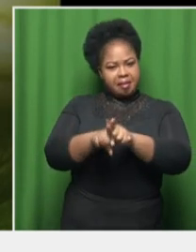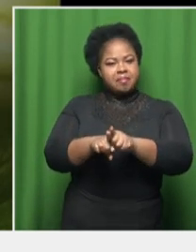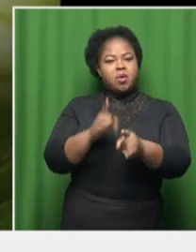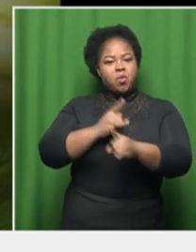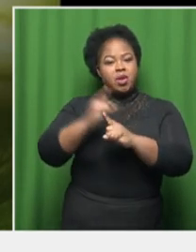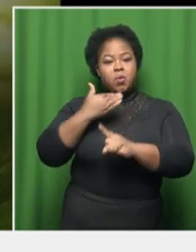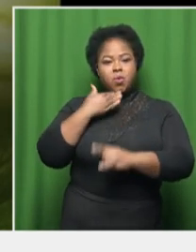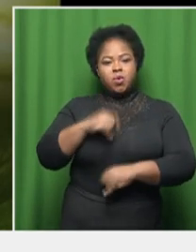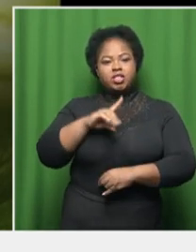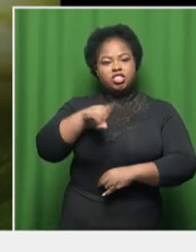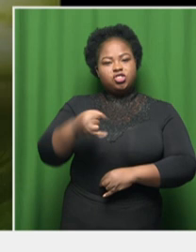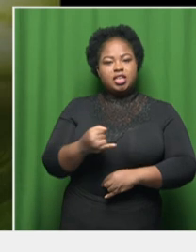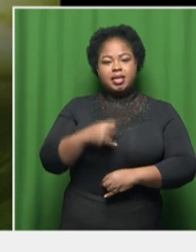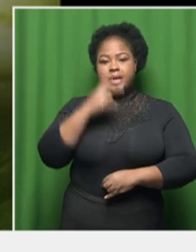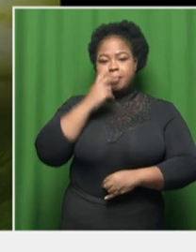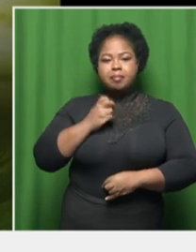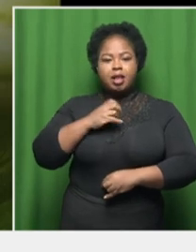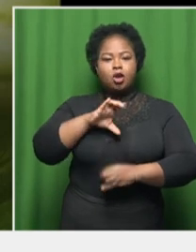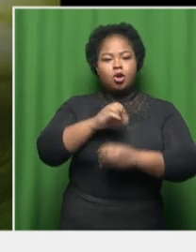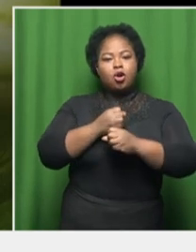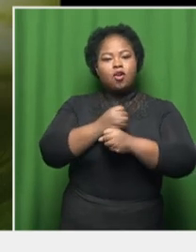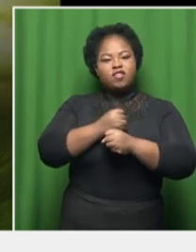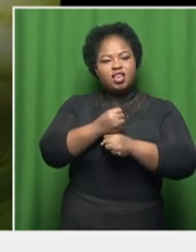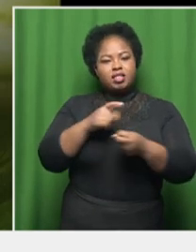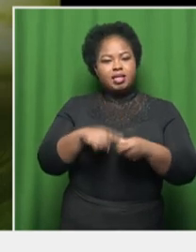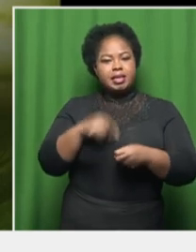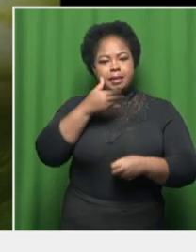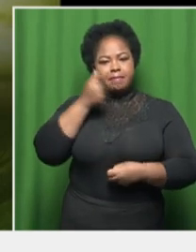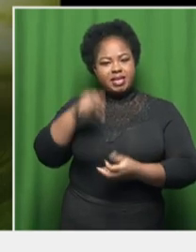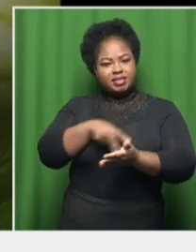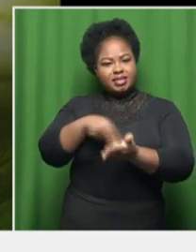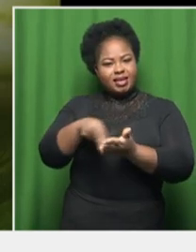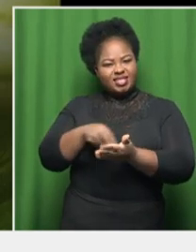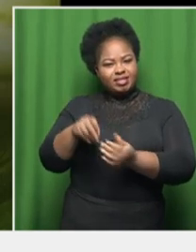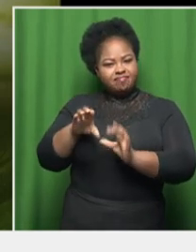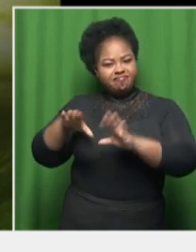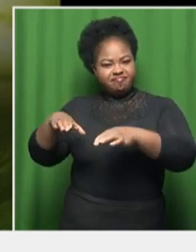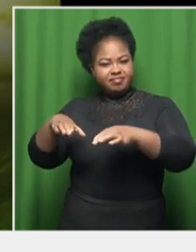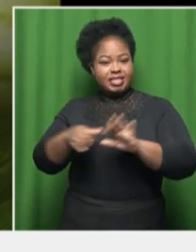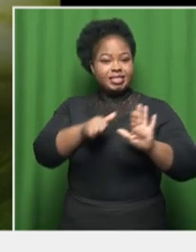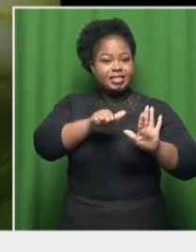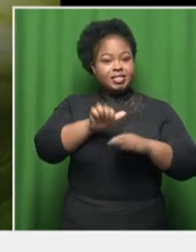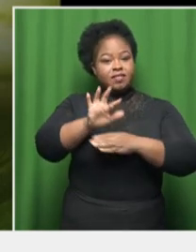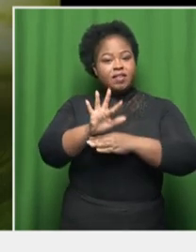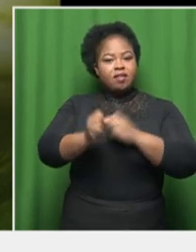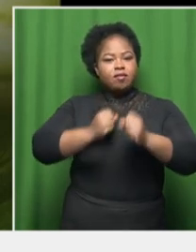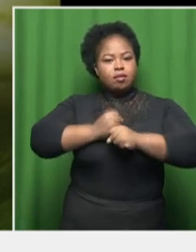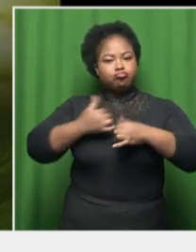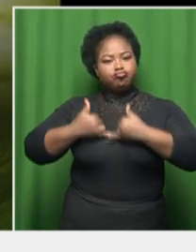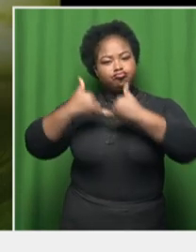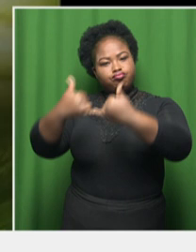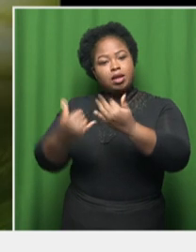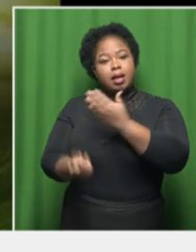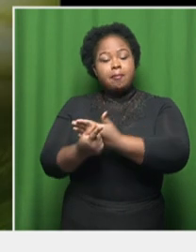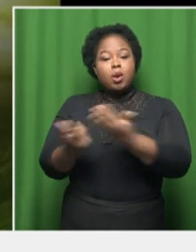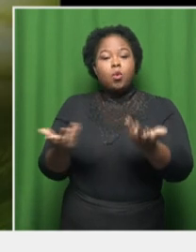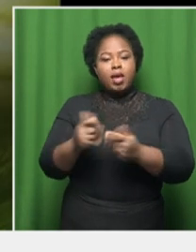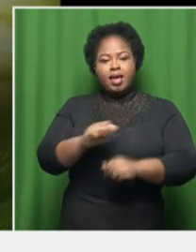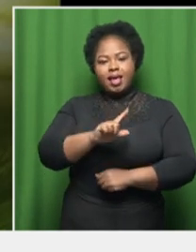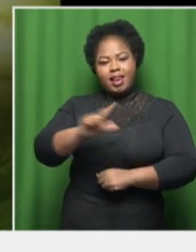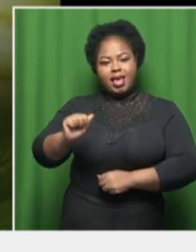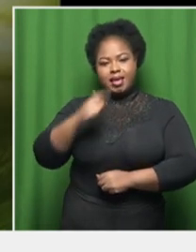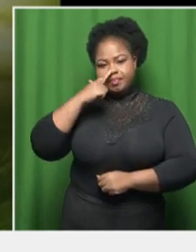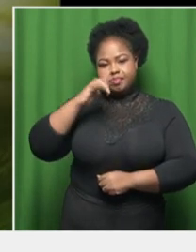by DJ Black Coffee in the Best Dance Electronic category. The 65th Annual Grammy Awards are being held in Los Angeles,